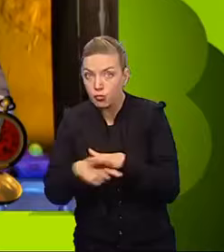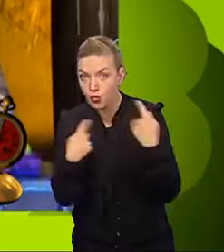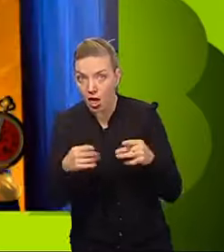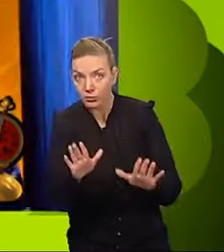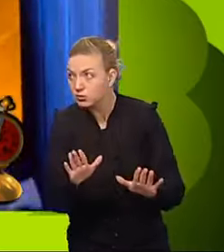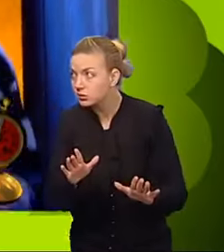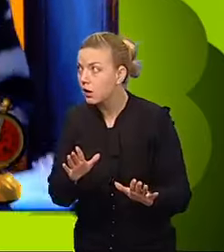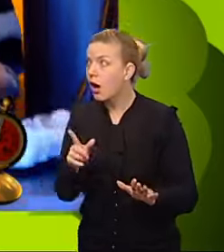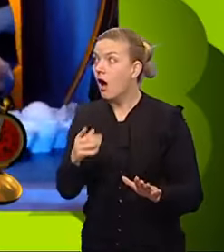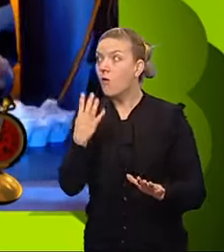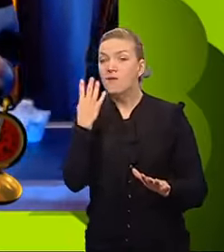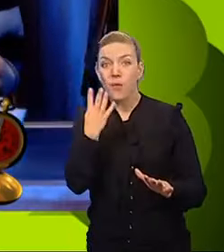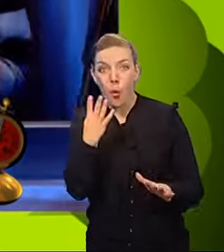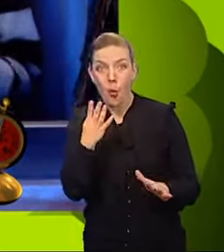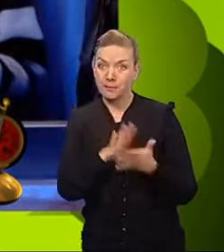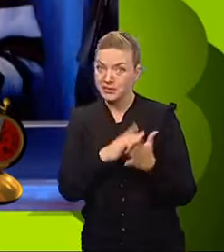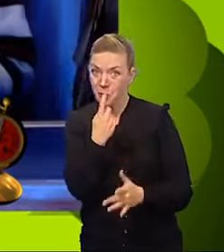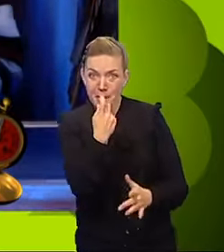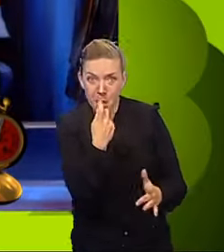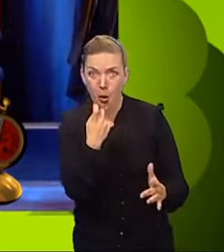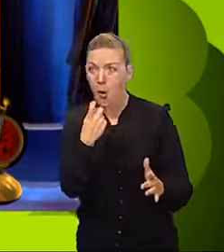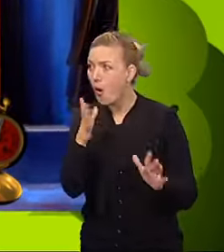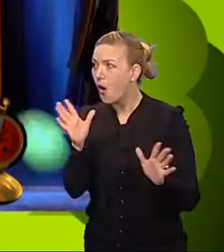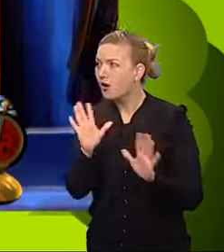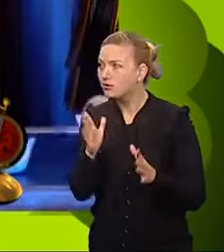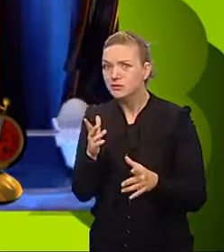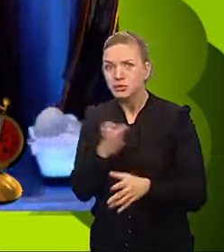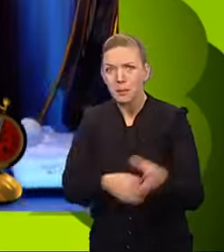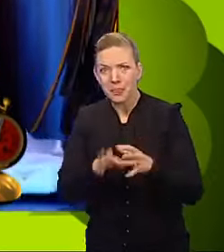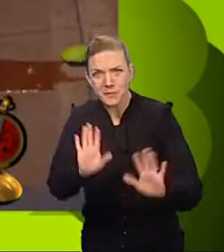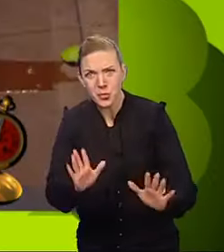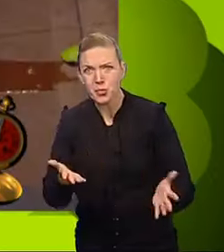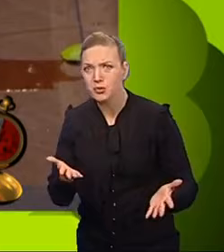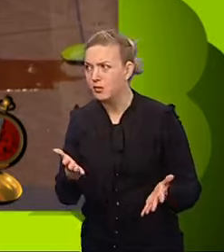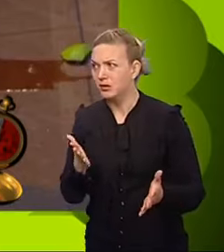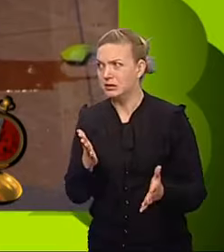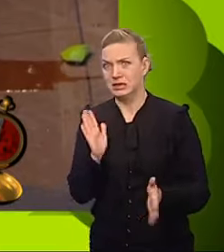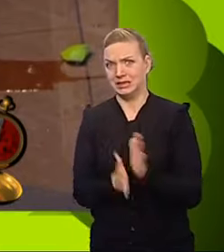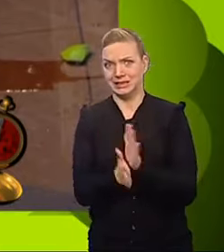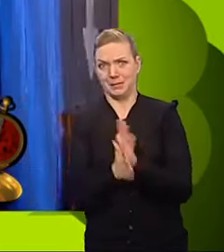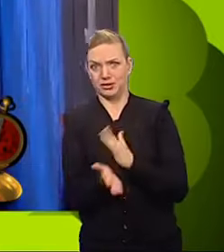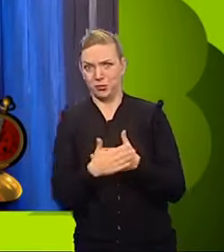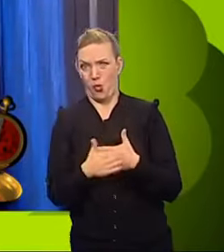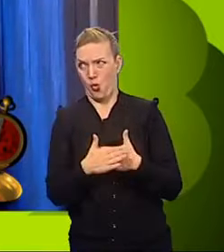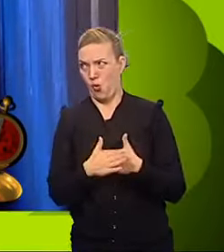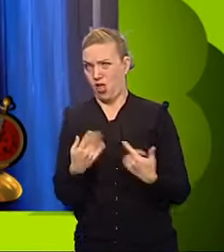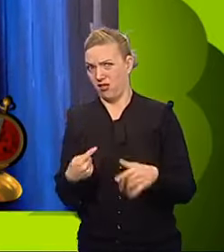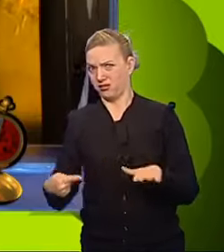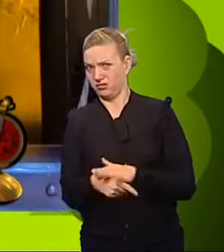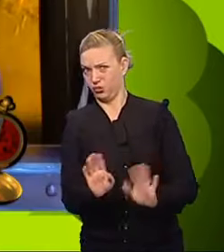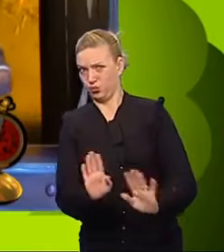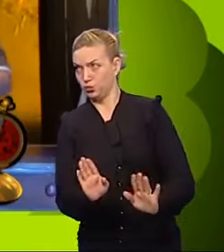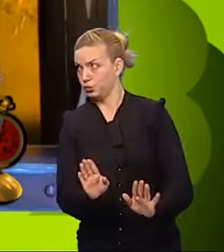Four boxes completed. They only need one more. No, don't just swap them! Okay, now smash more. Don't let any more through.